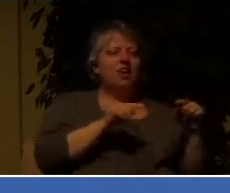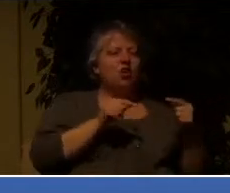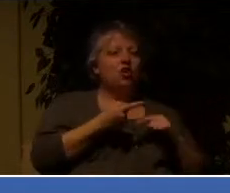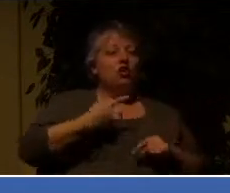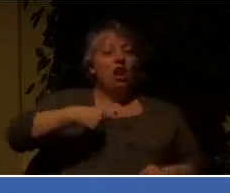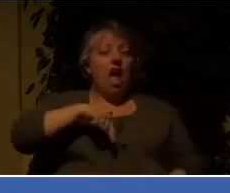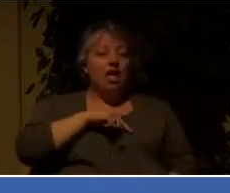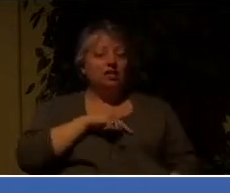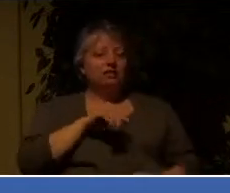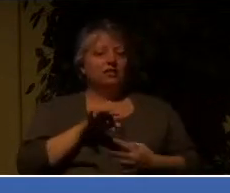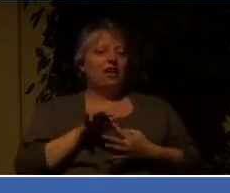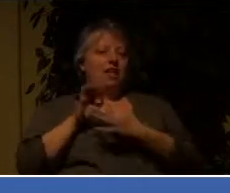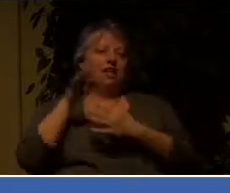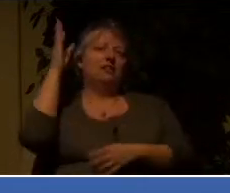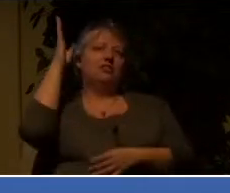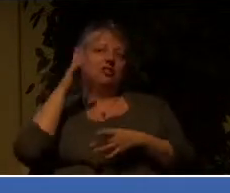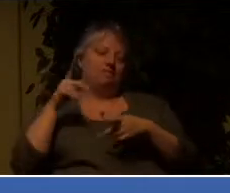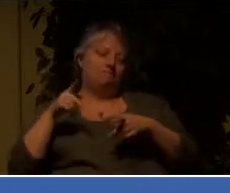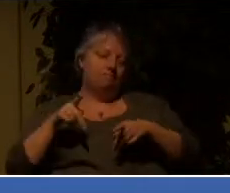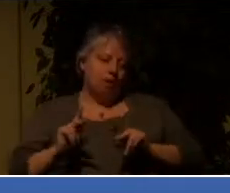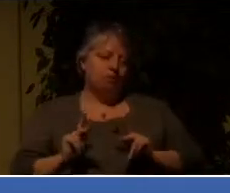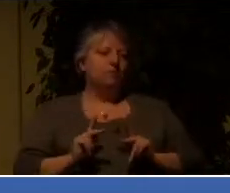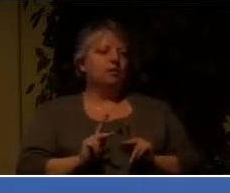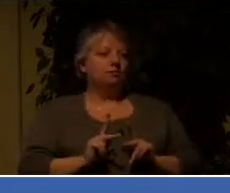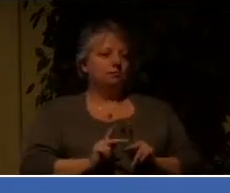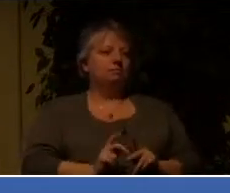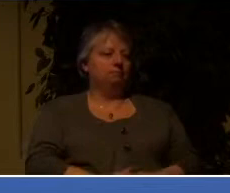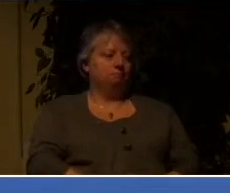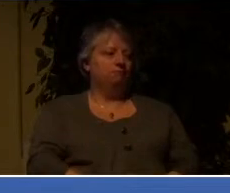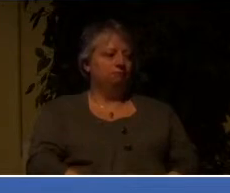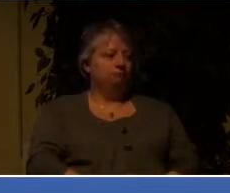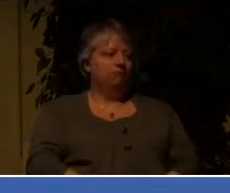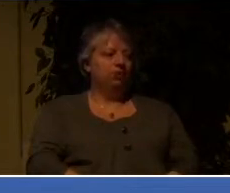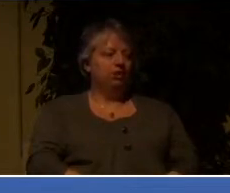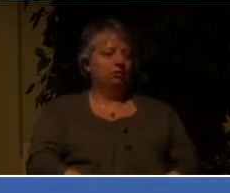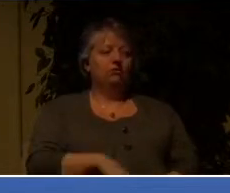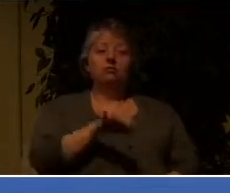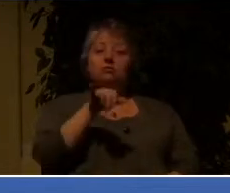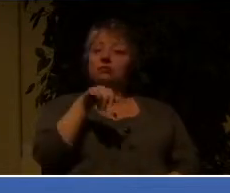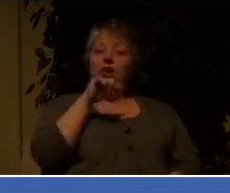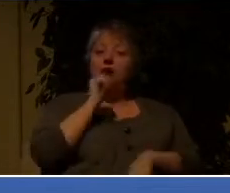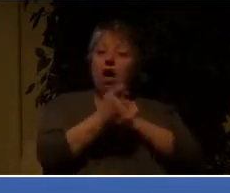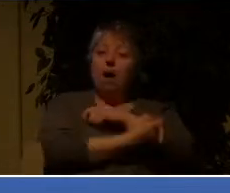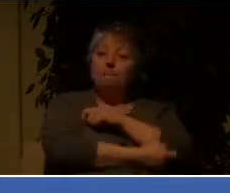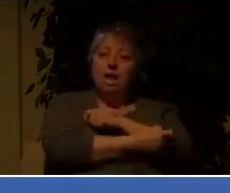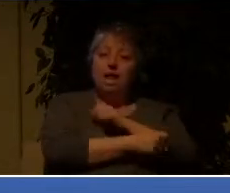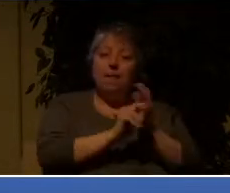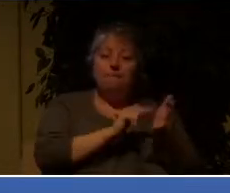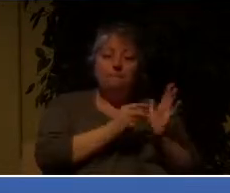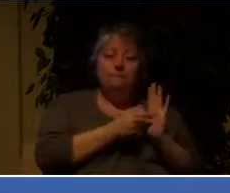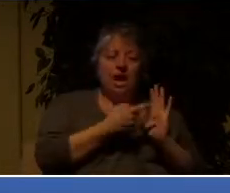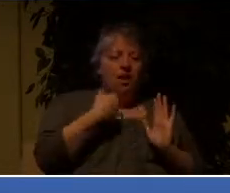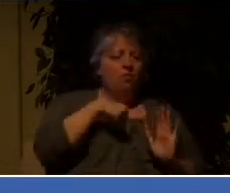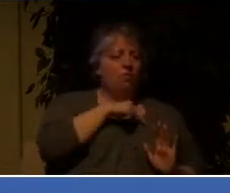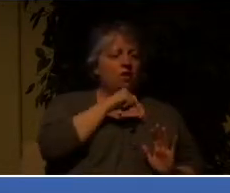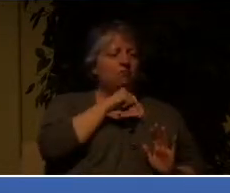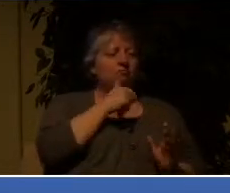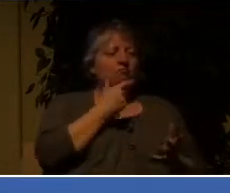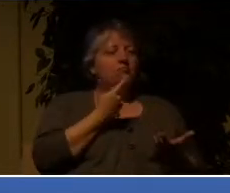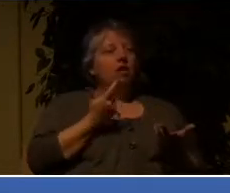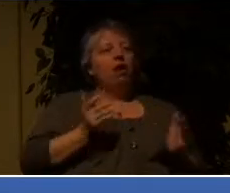God allows it to happen. Now that doesn't automatically mean that we'll never face trouble